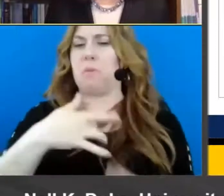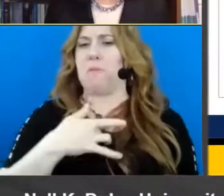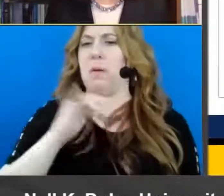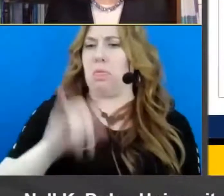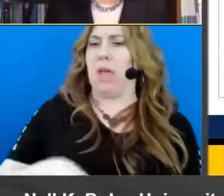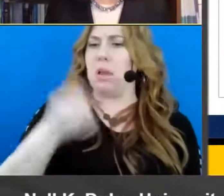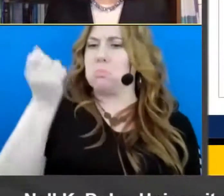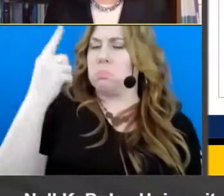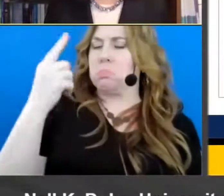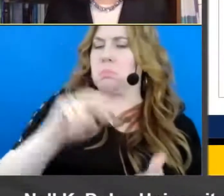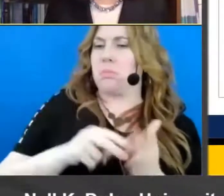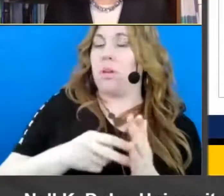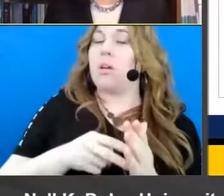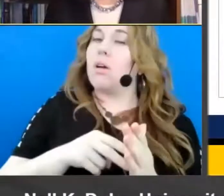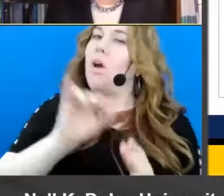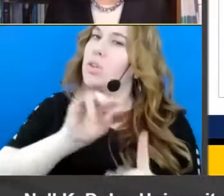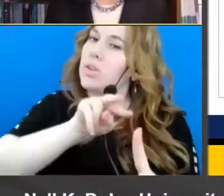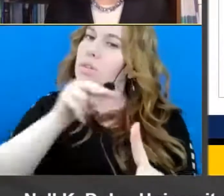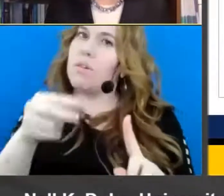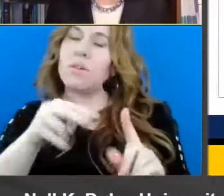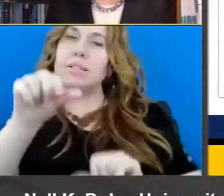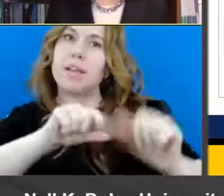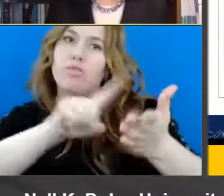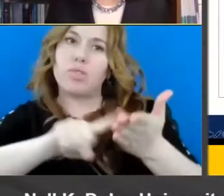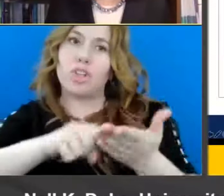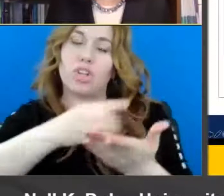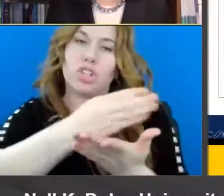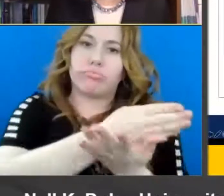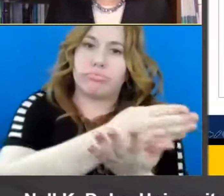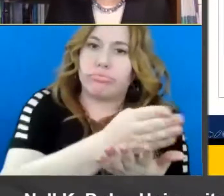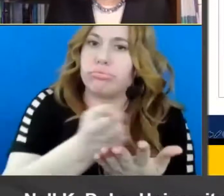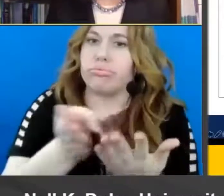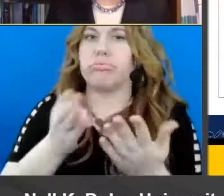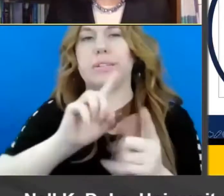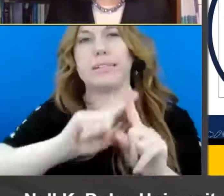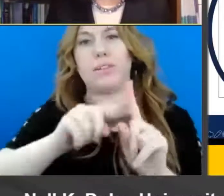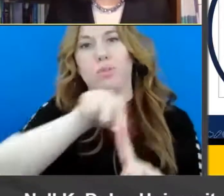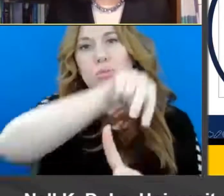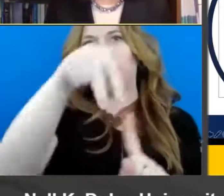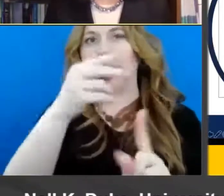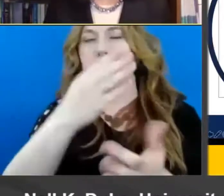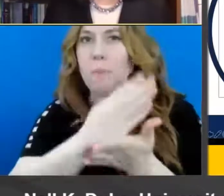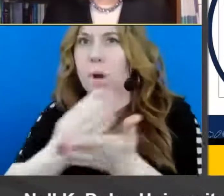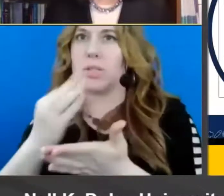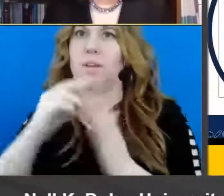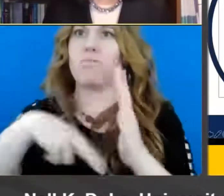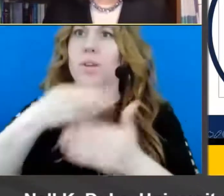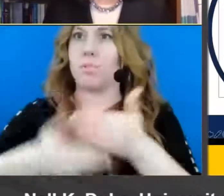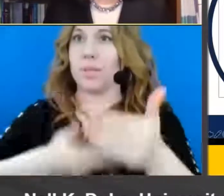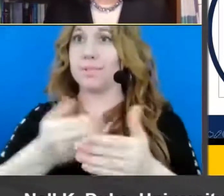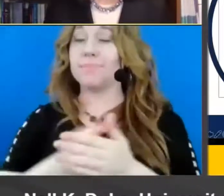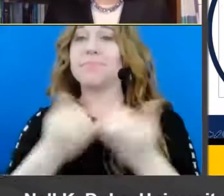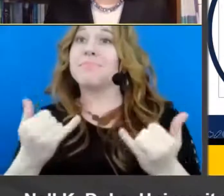term, but it encompasses scientific research across different aspects of the reading process. In today's presentation,